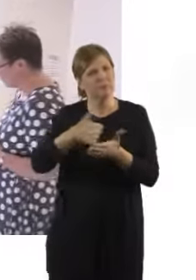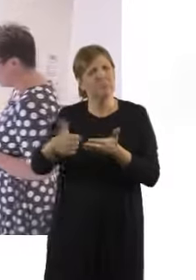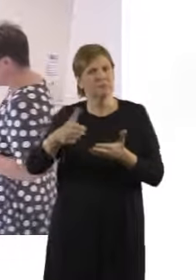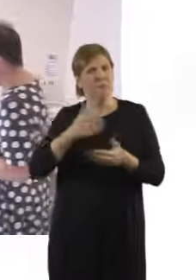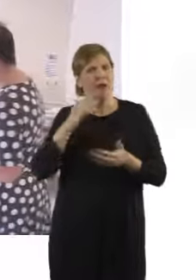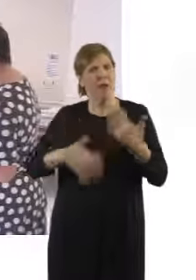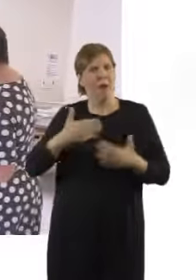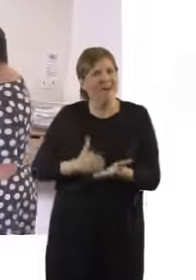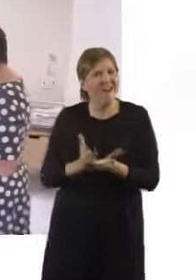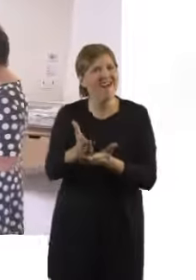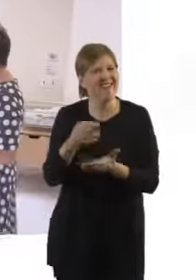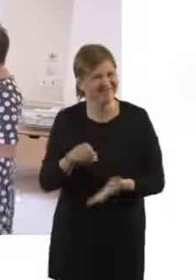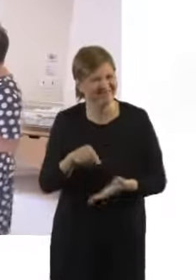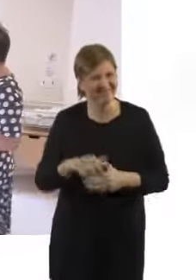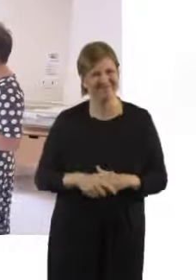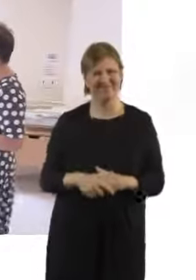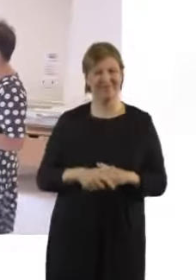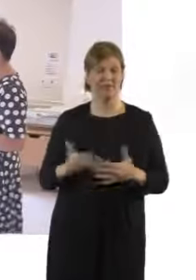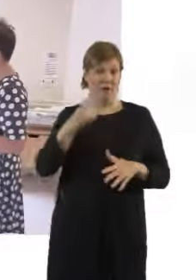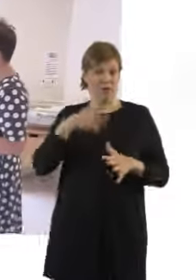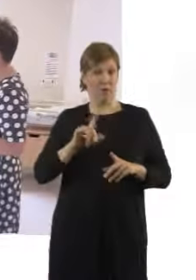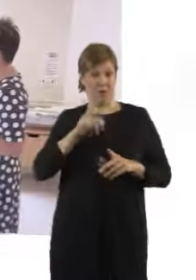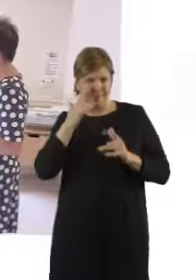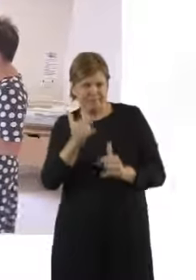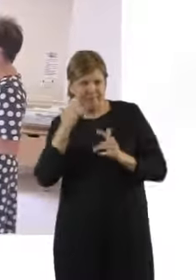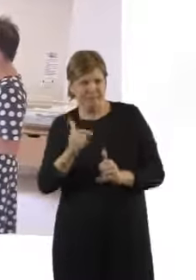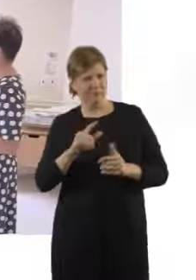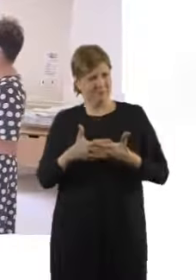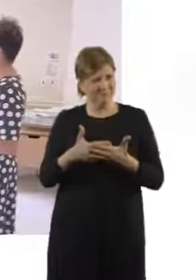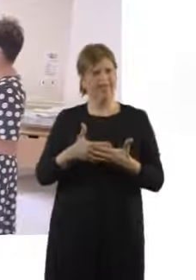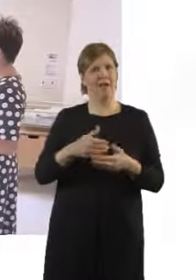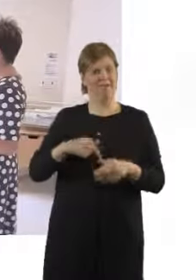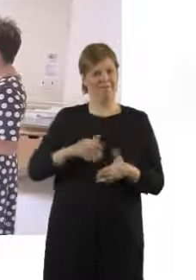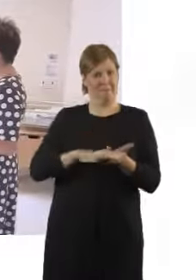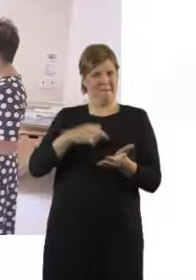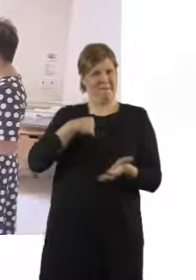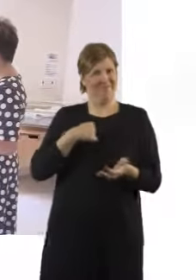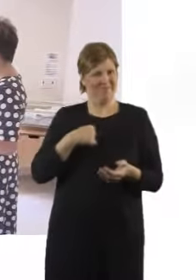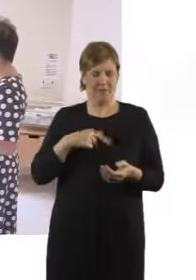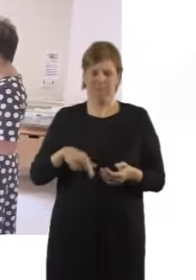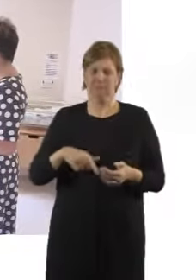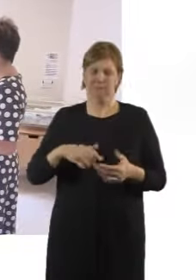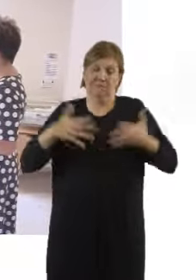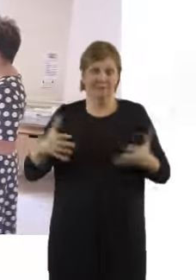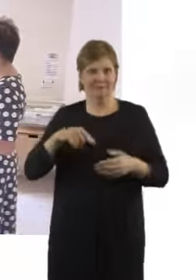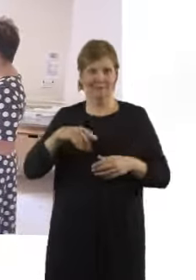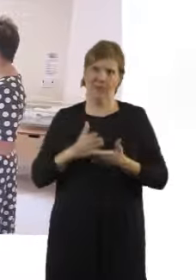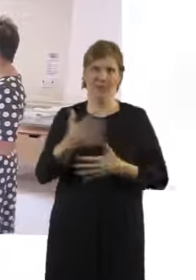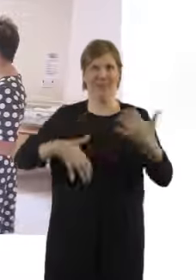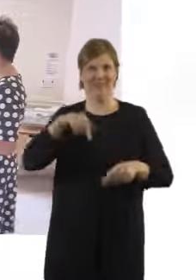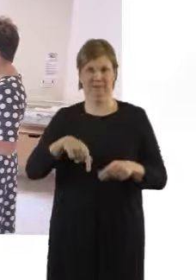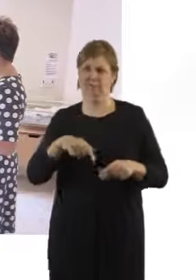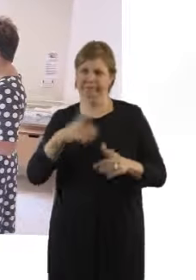Now obviously monitoring of the mum and baby it's a big part of labour but the important part of labour is